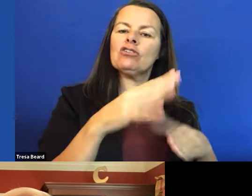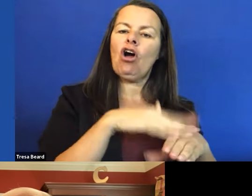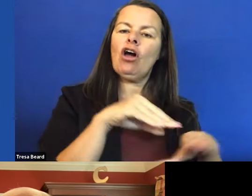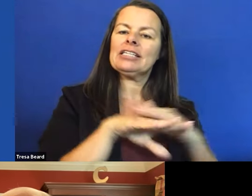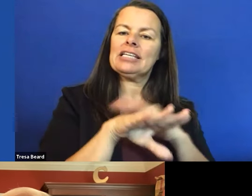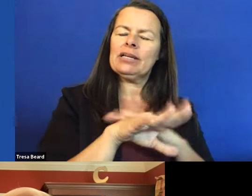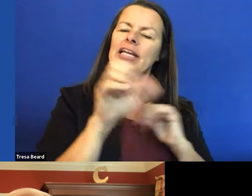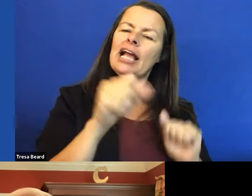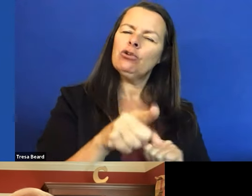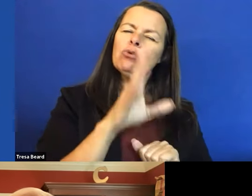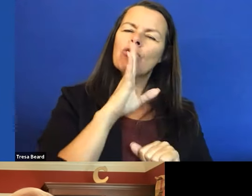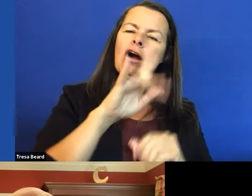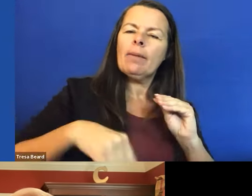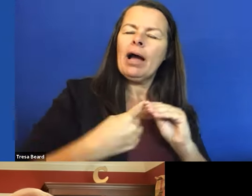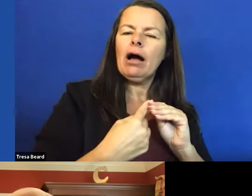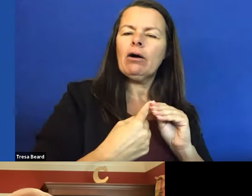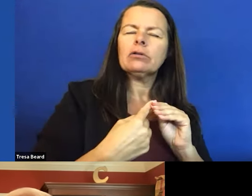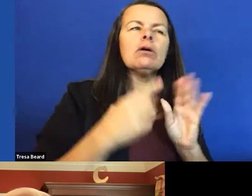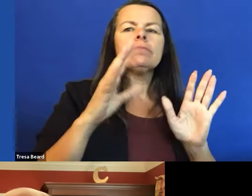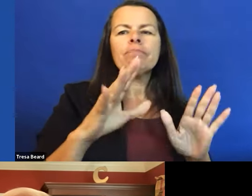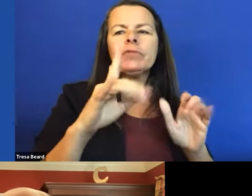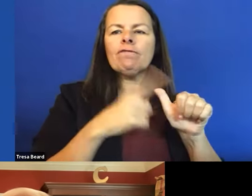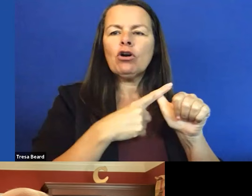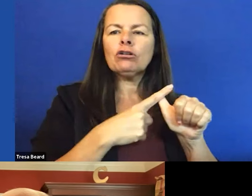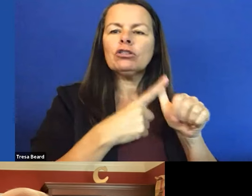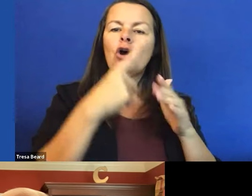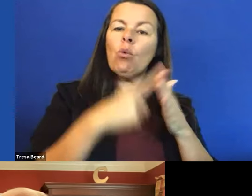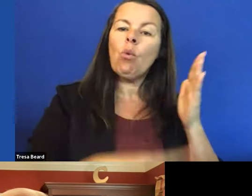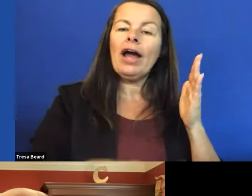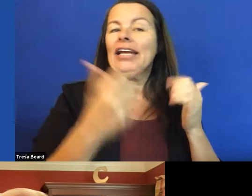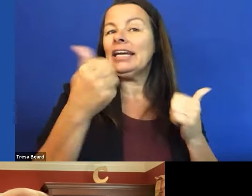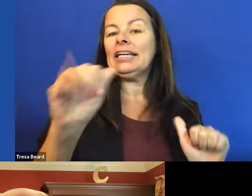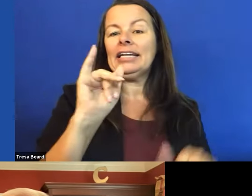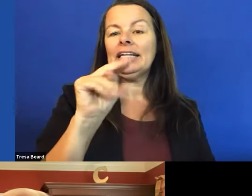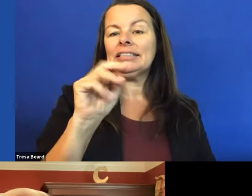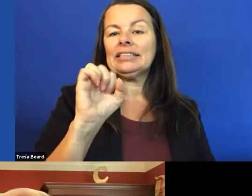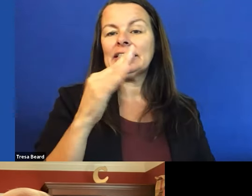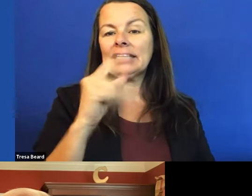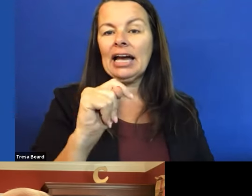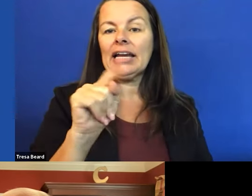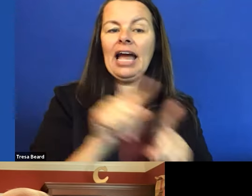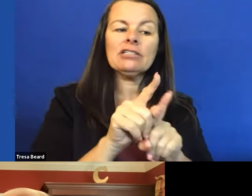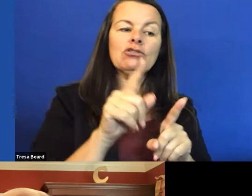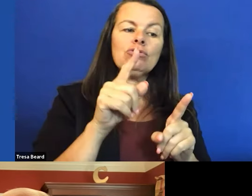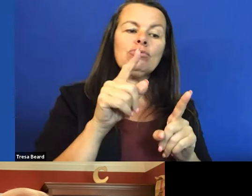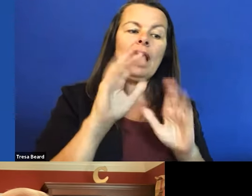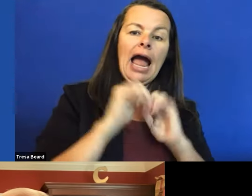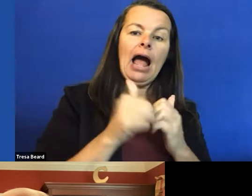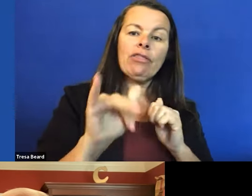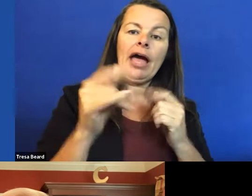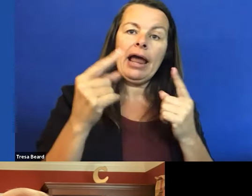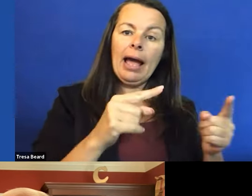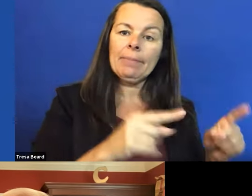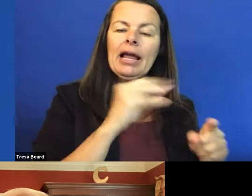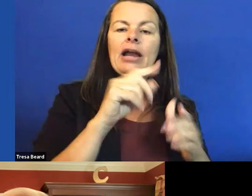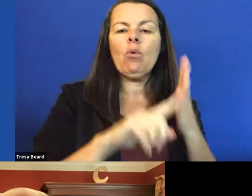speak to what does it mean? First of all, any insight you might have as to how that came about? And what kind of